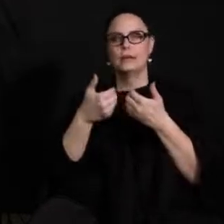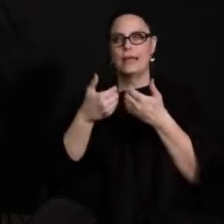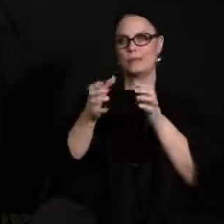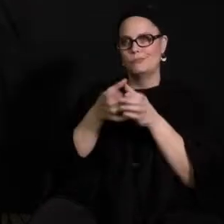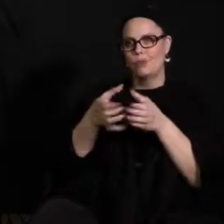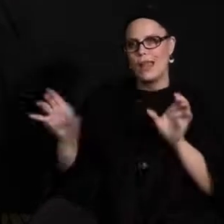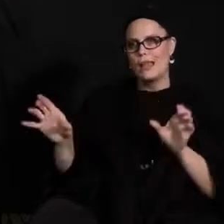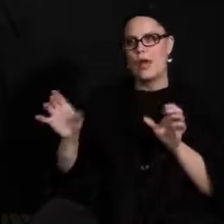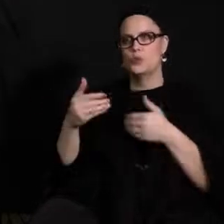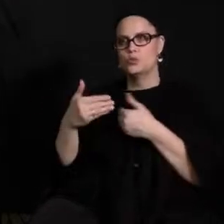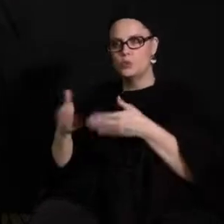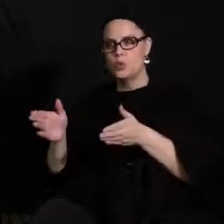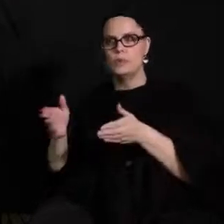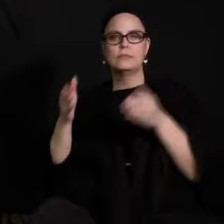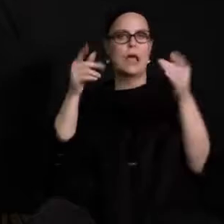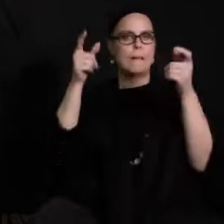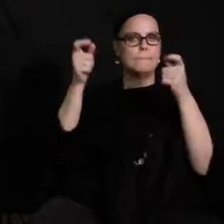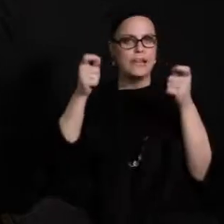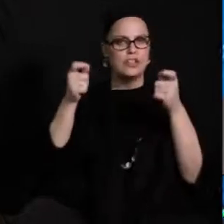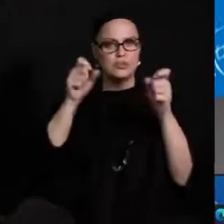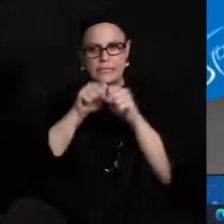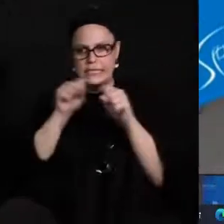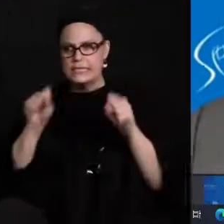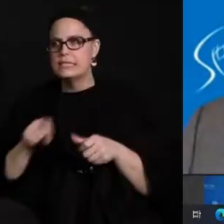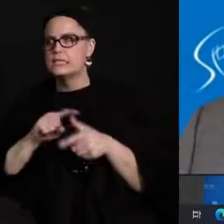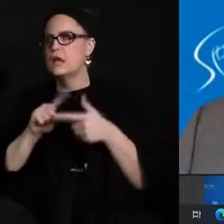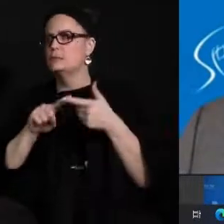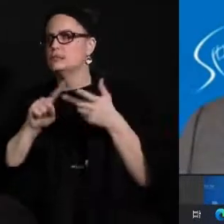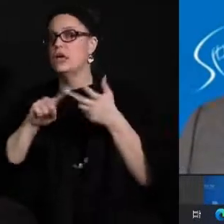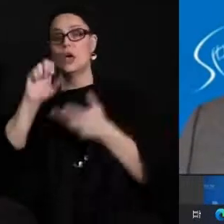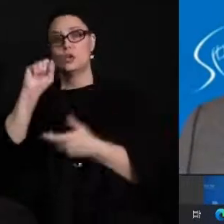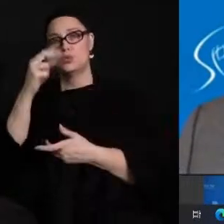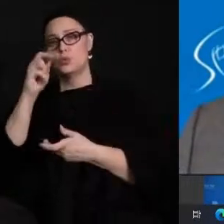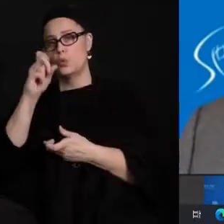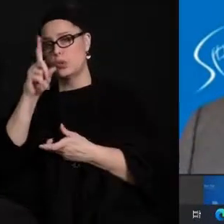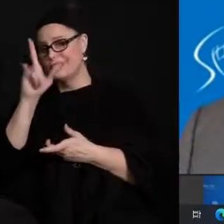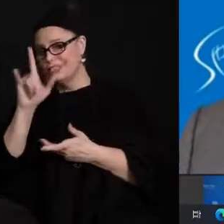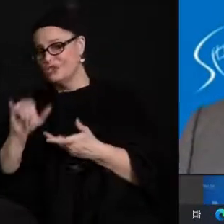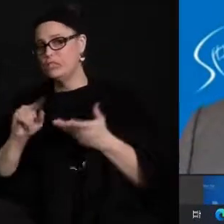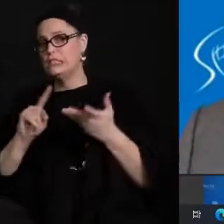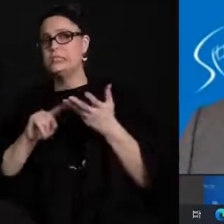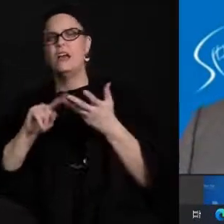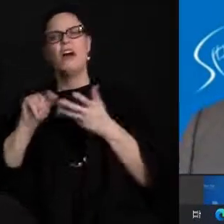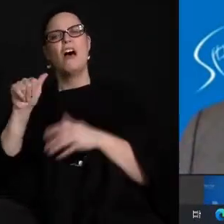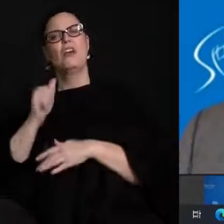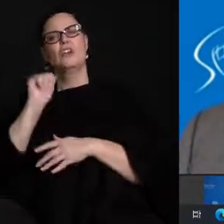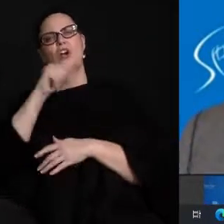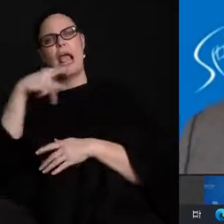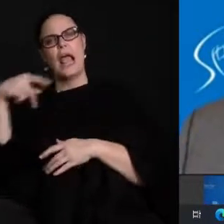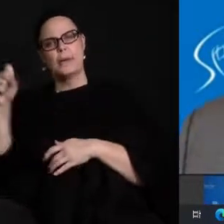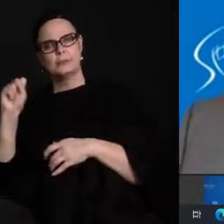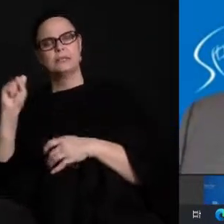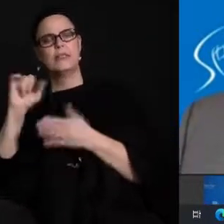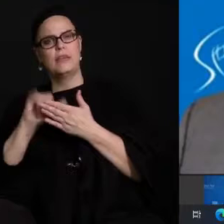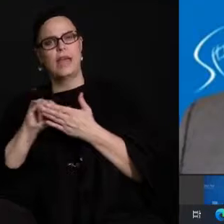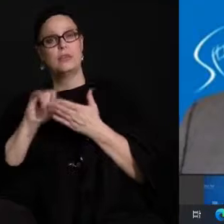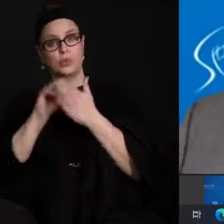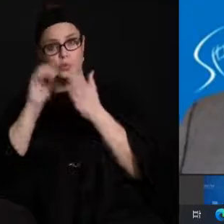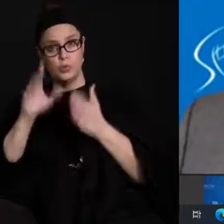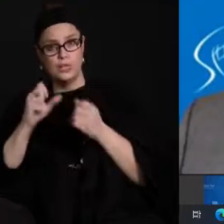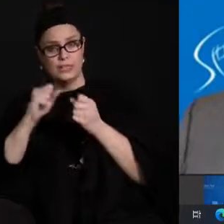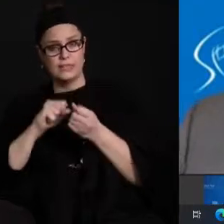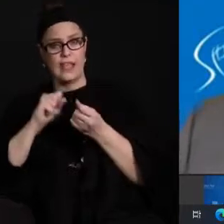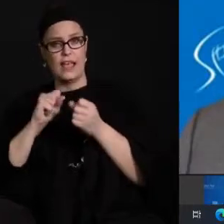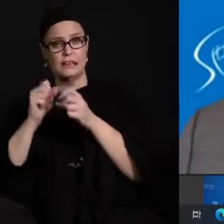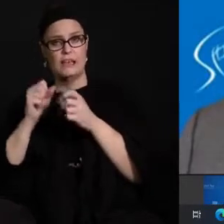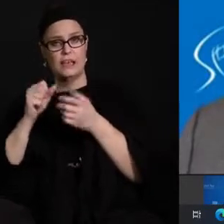learning management systems in the case of secondary here schoology and a variety of applications that students can have on their ipads or they